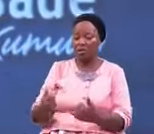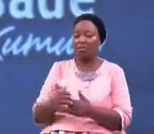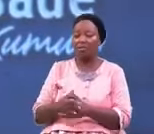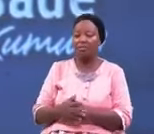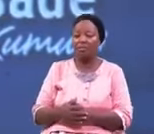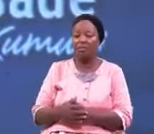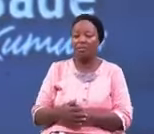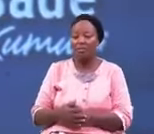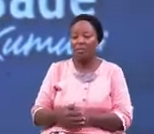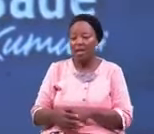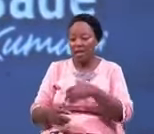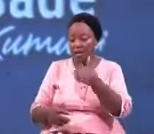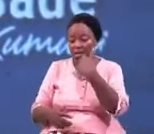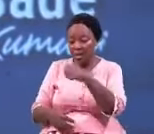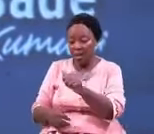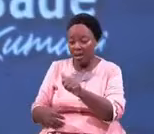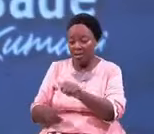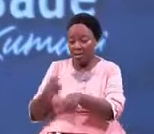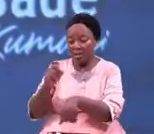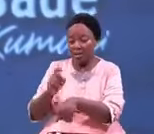ten times over